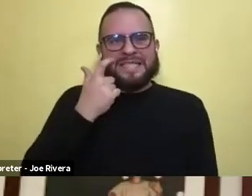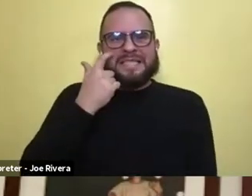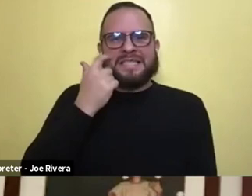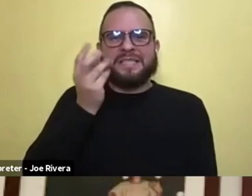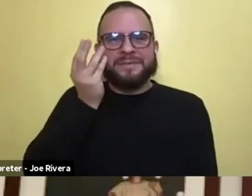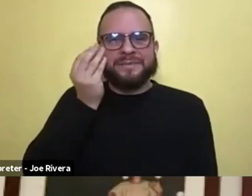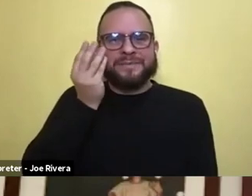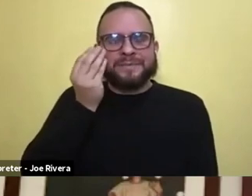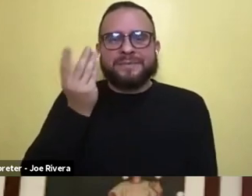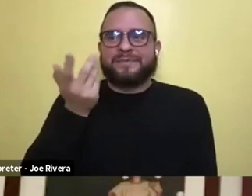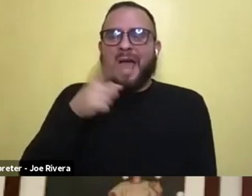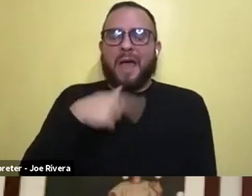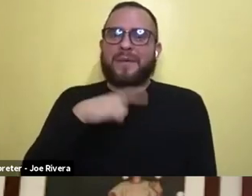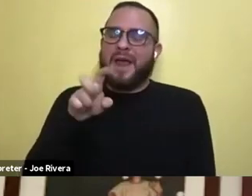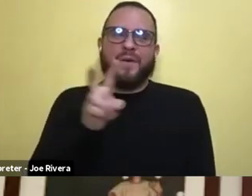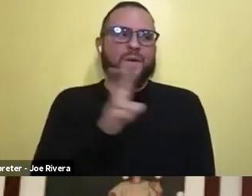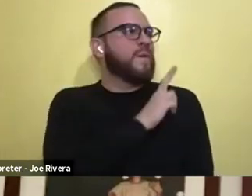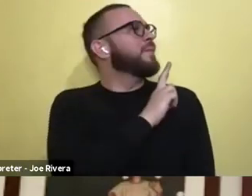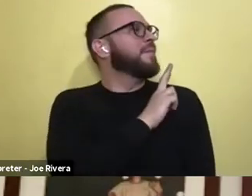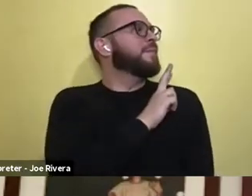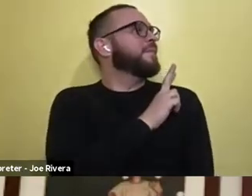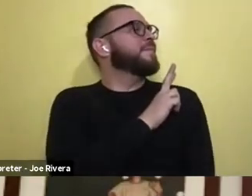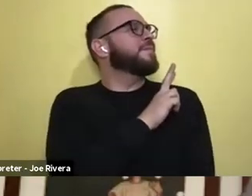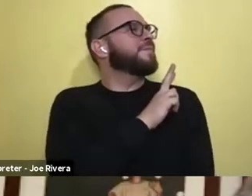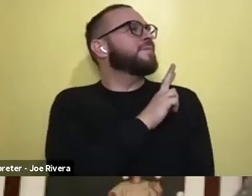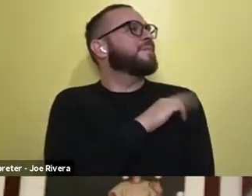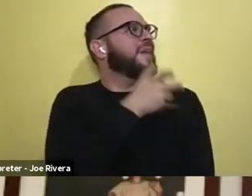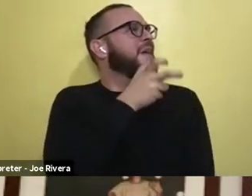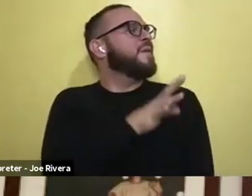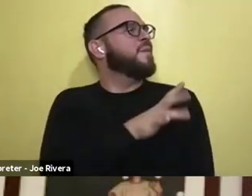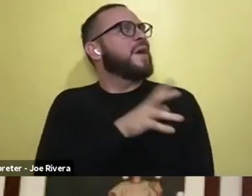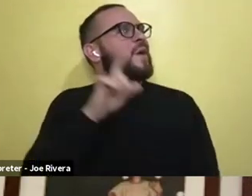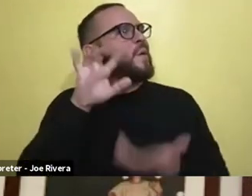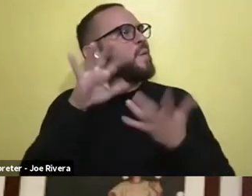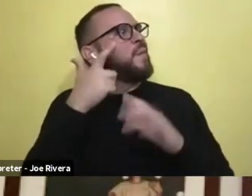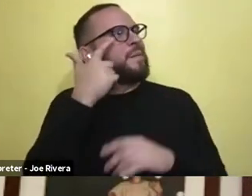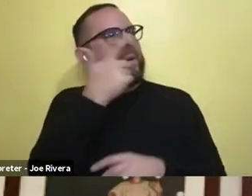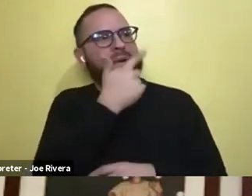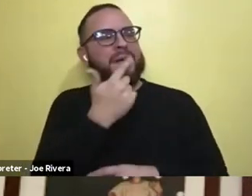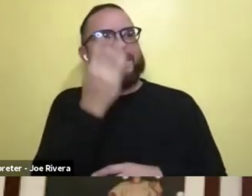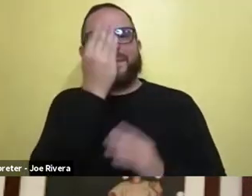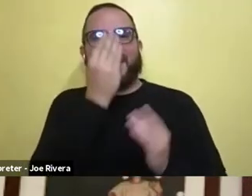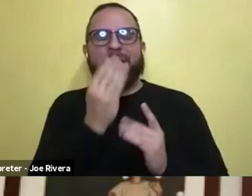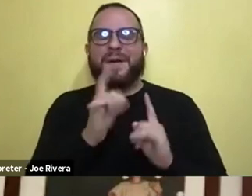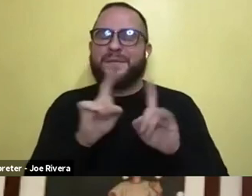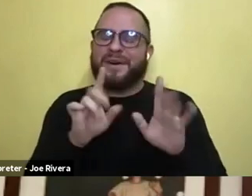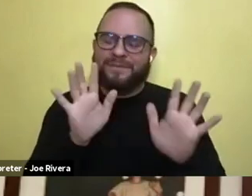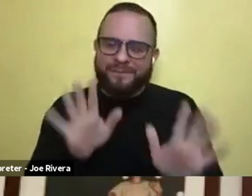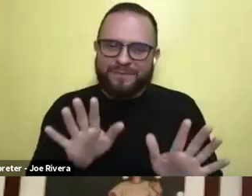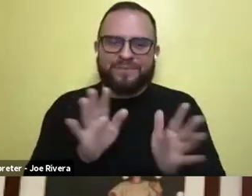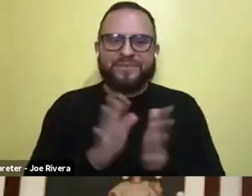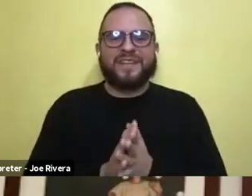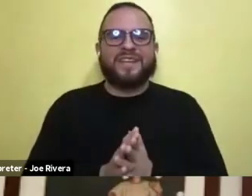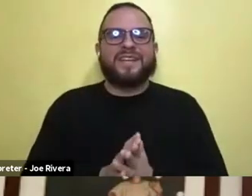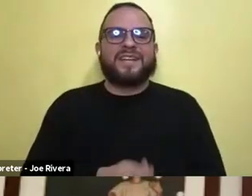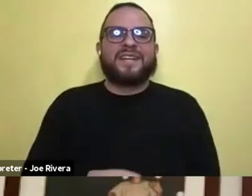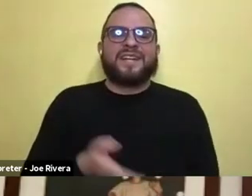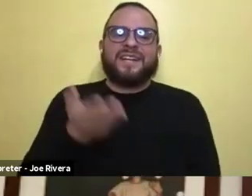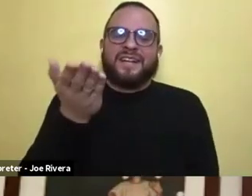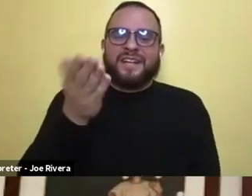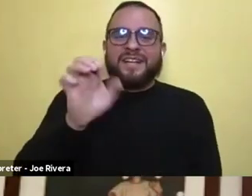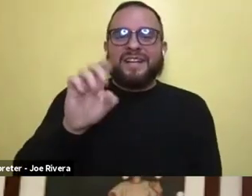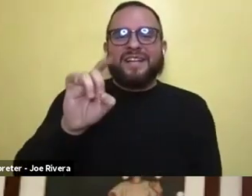and I had to look away today cause I'm like, can't ruin my makeup, but anyway, um, Edison, I'm going to go back to you. Um, so